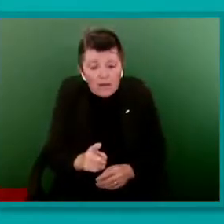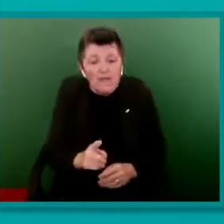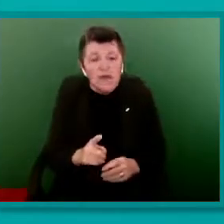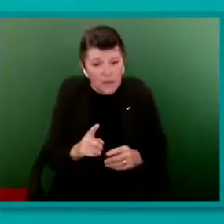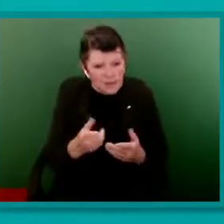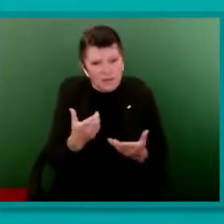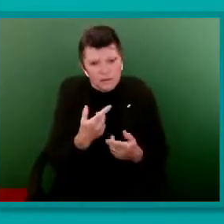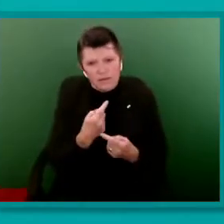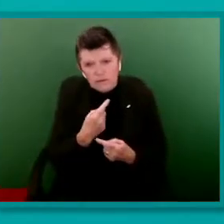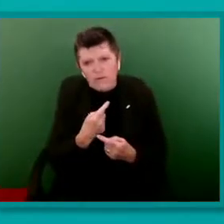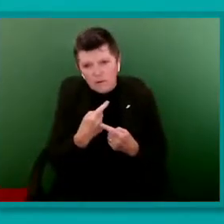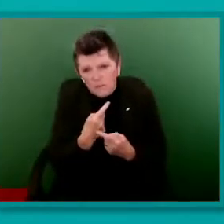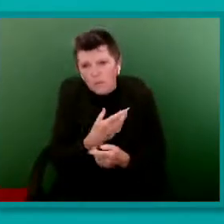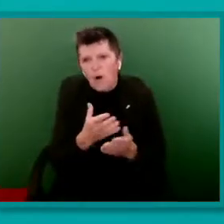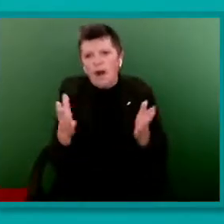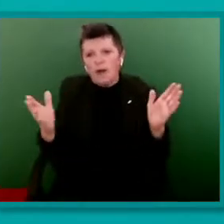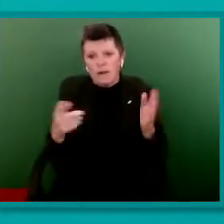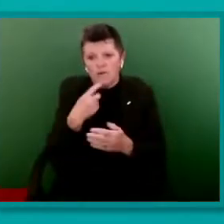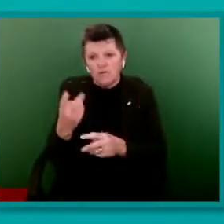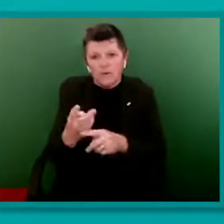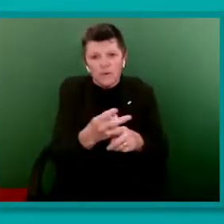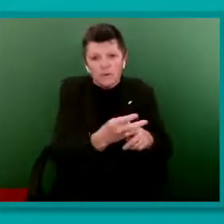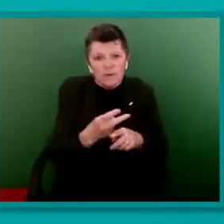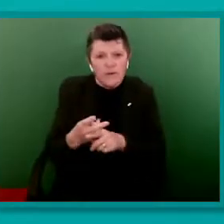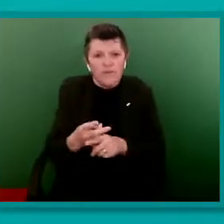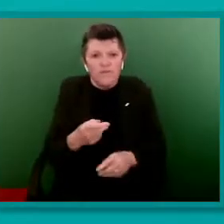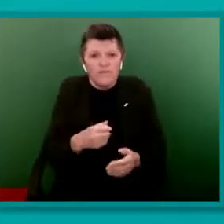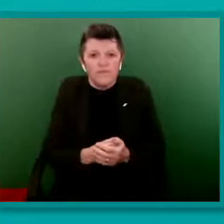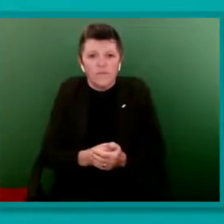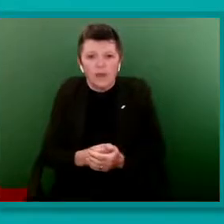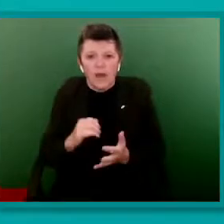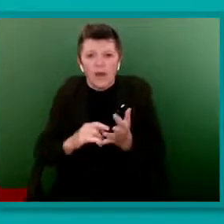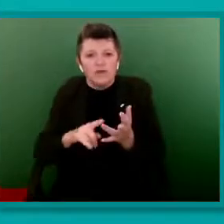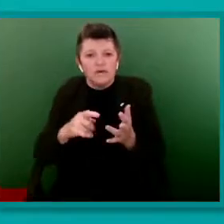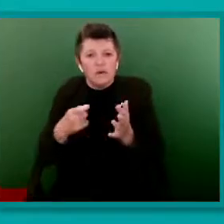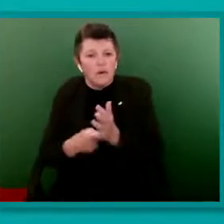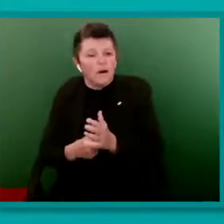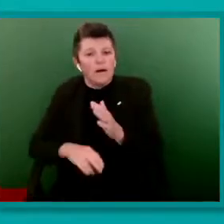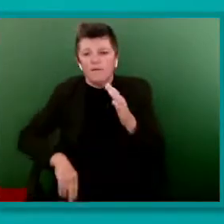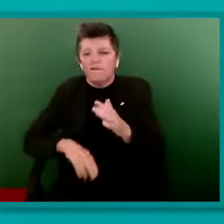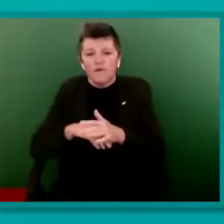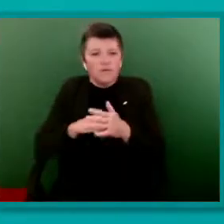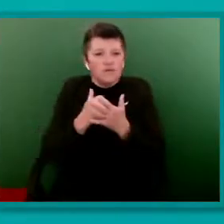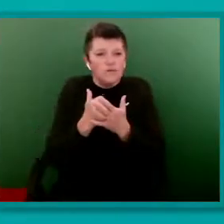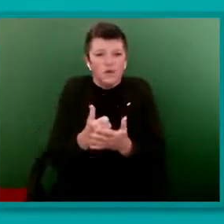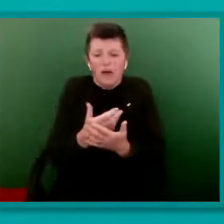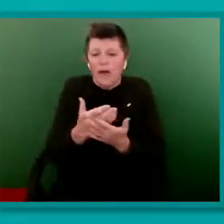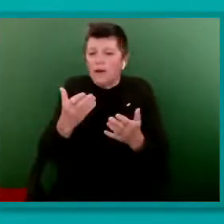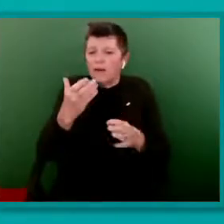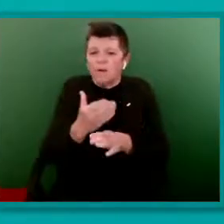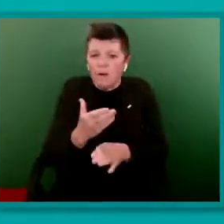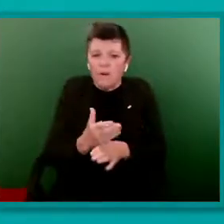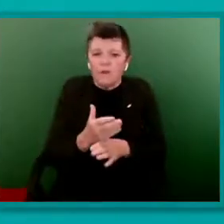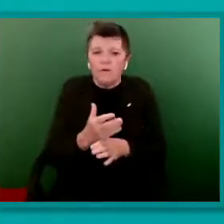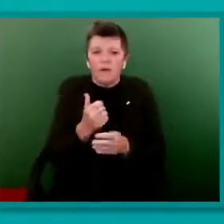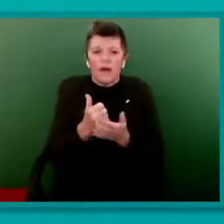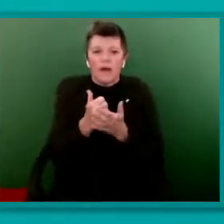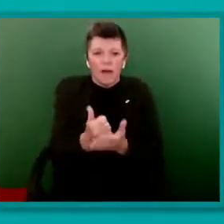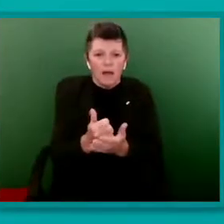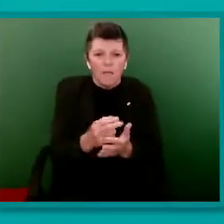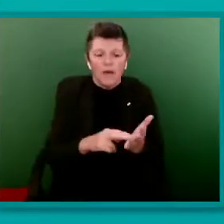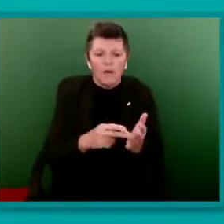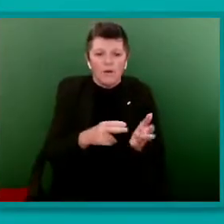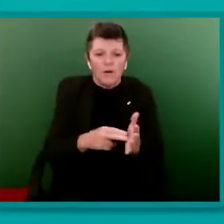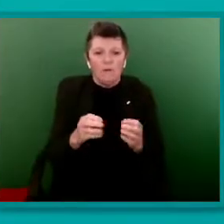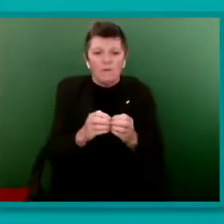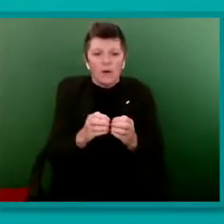support of at the SOR are in full support of any work that will make the lives of non-binary workers feel valued, empowered and